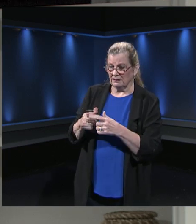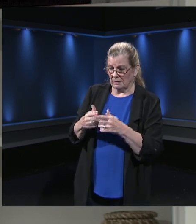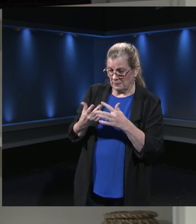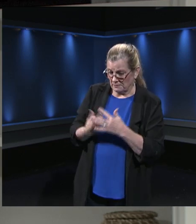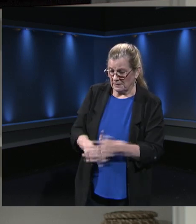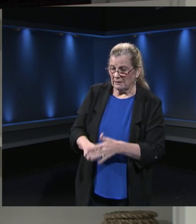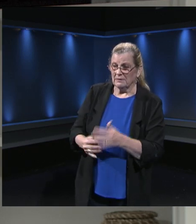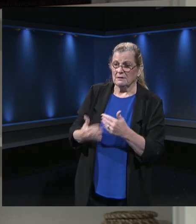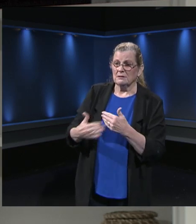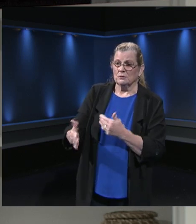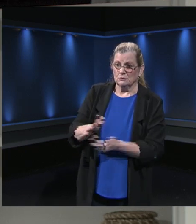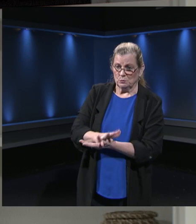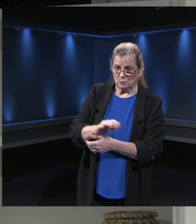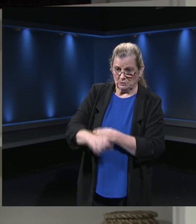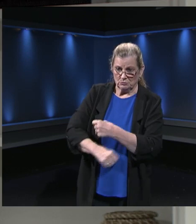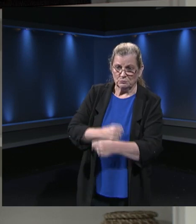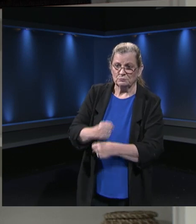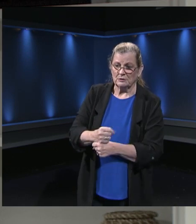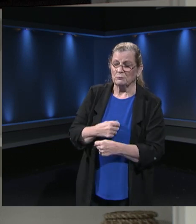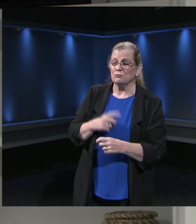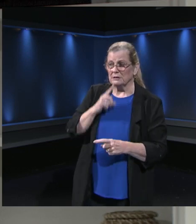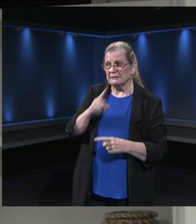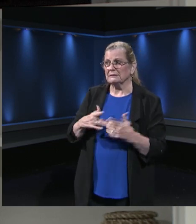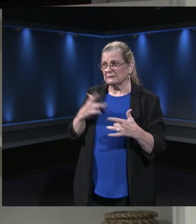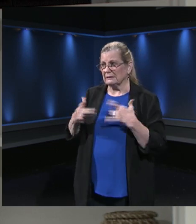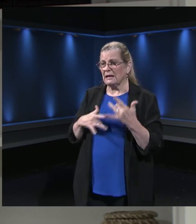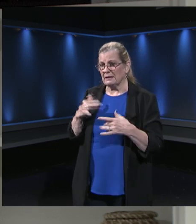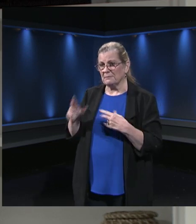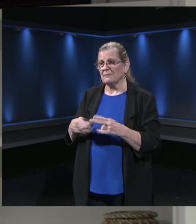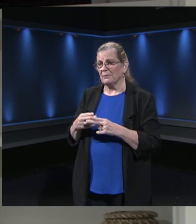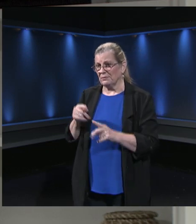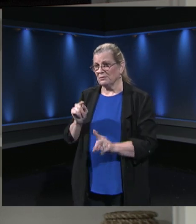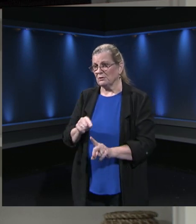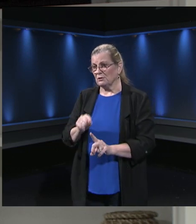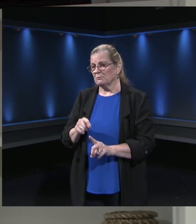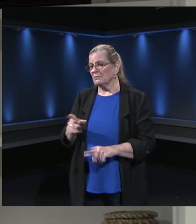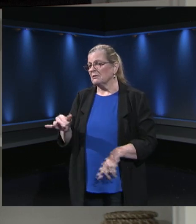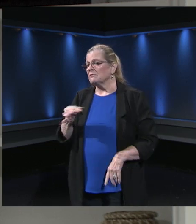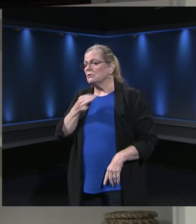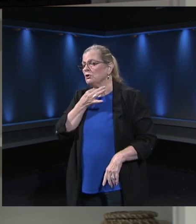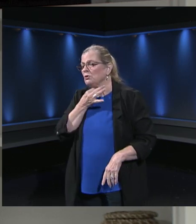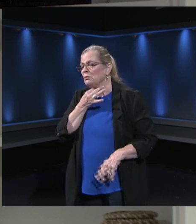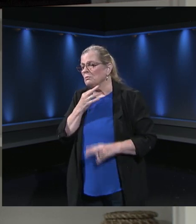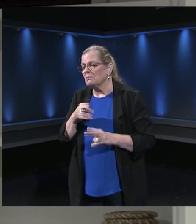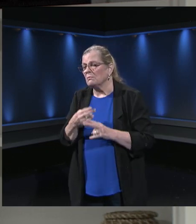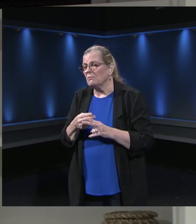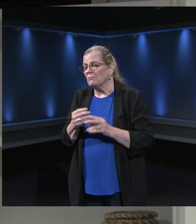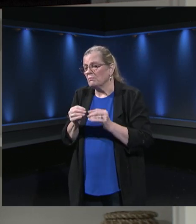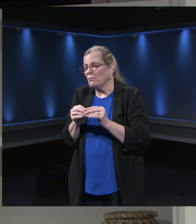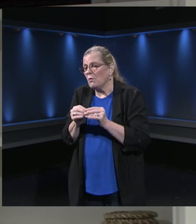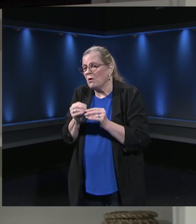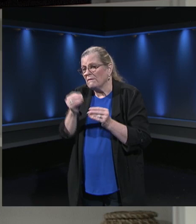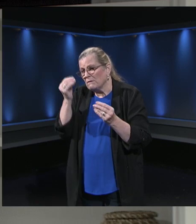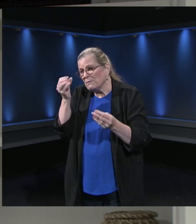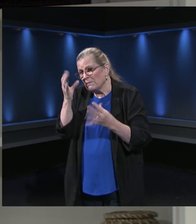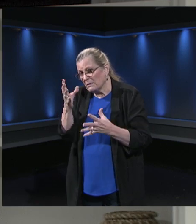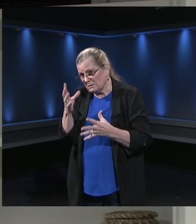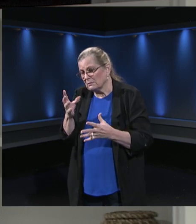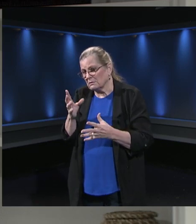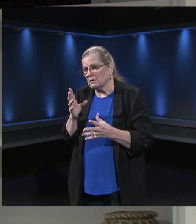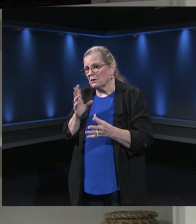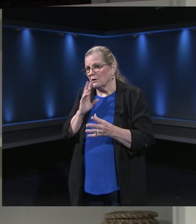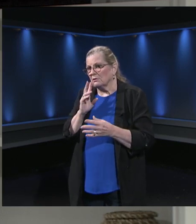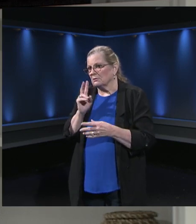tuned for more information on what we've already done with food. We think we may be able to take it to the next level with this recent and